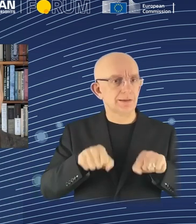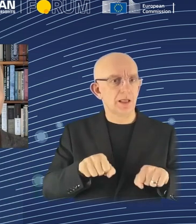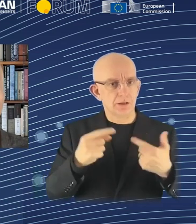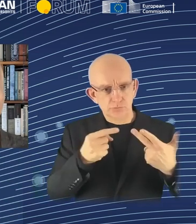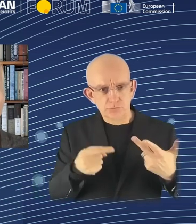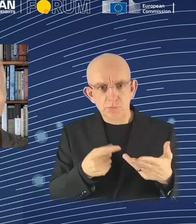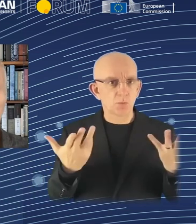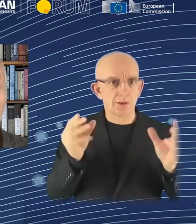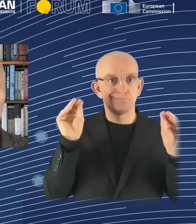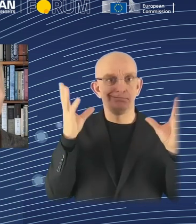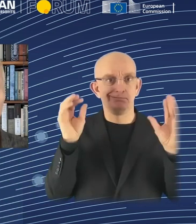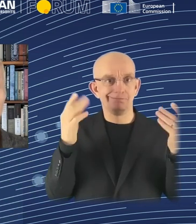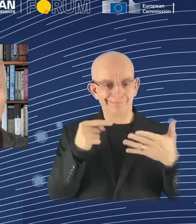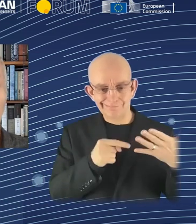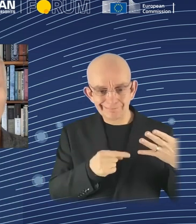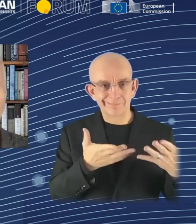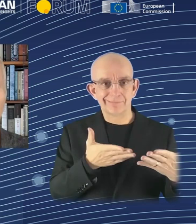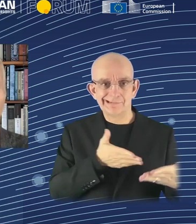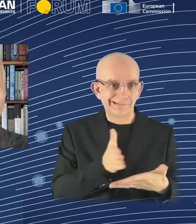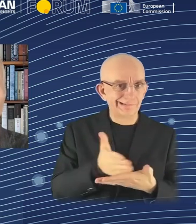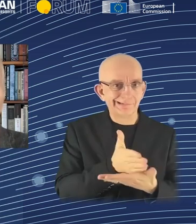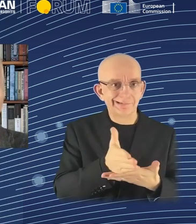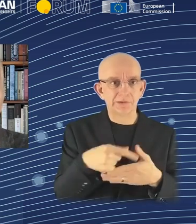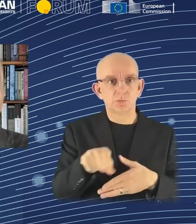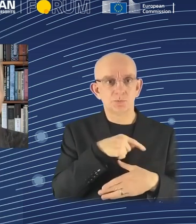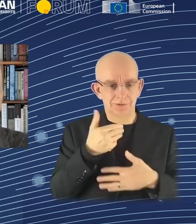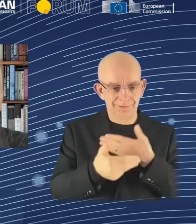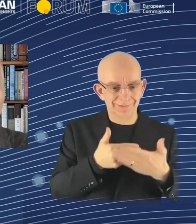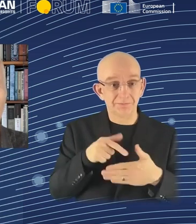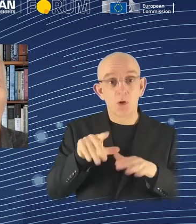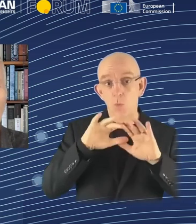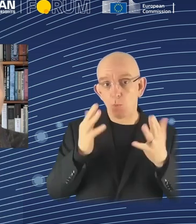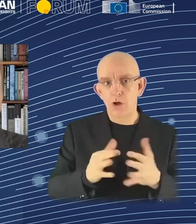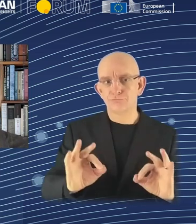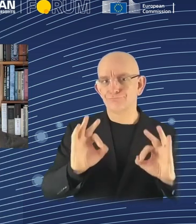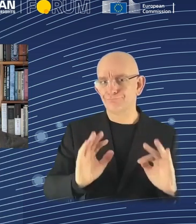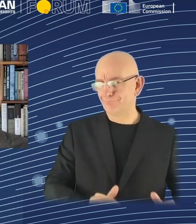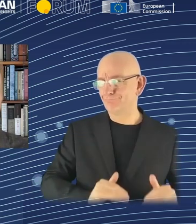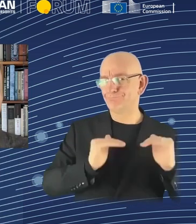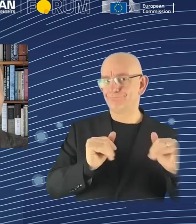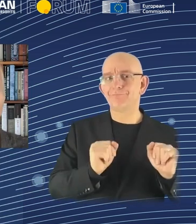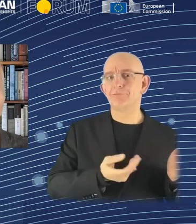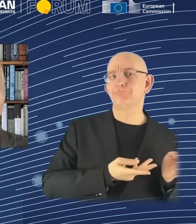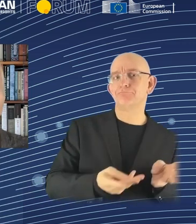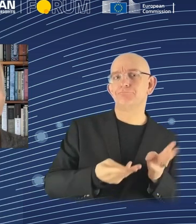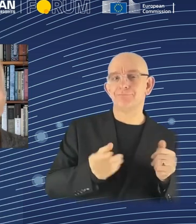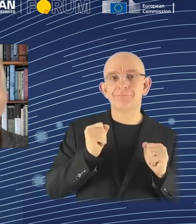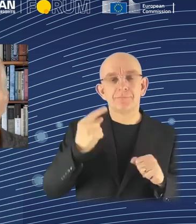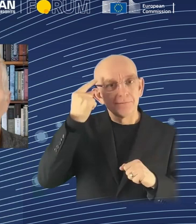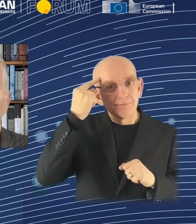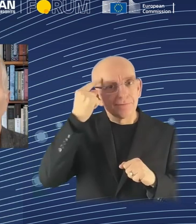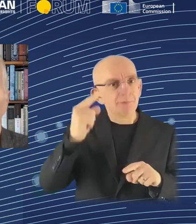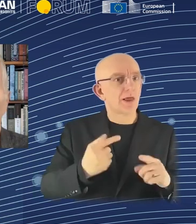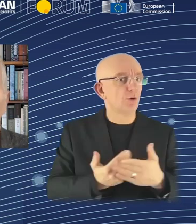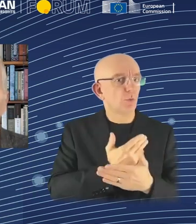our world more prosperous, productive, innovative, and secure. At the same time, irresponsible use could exacerbate social harm, such